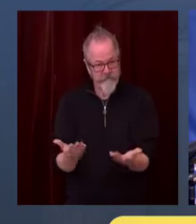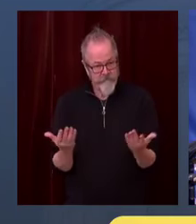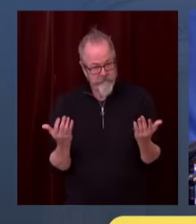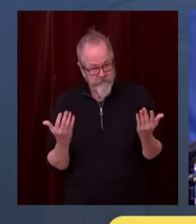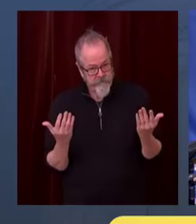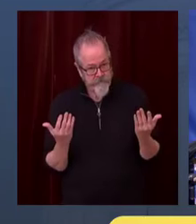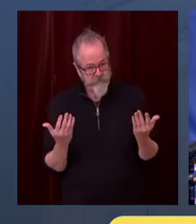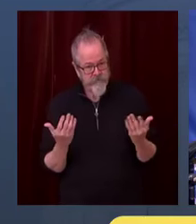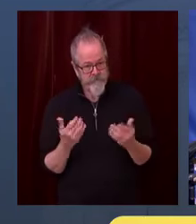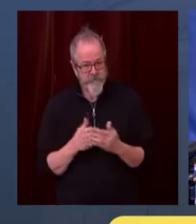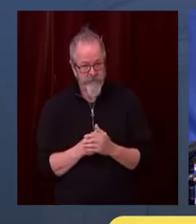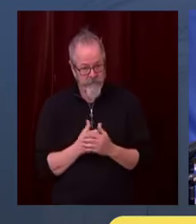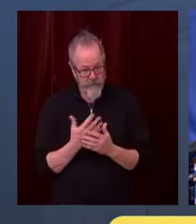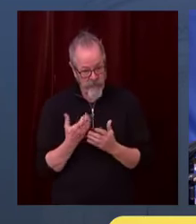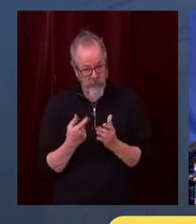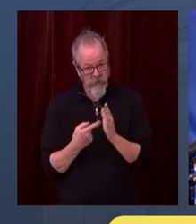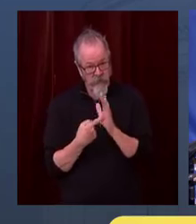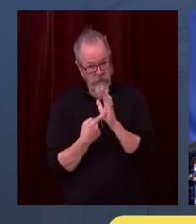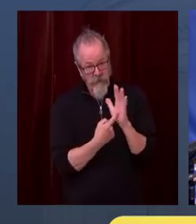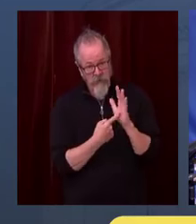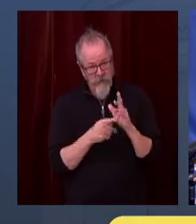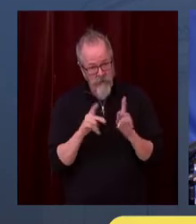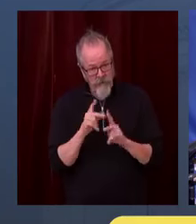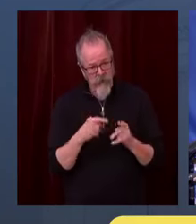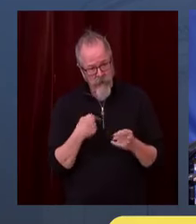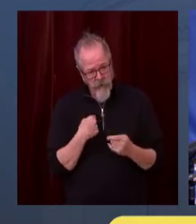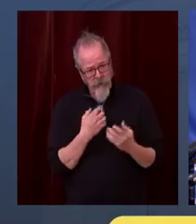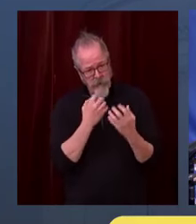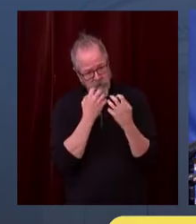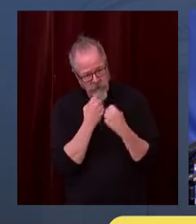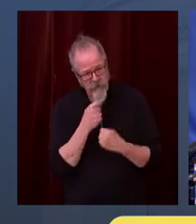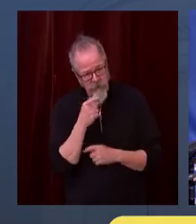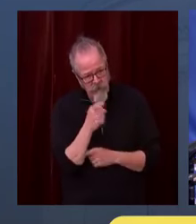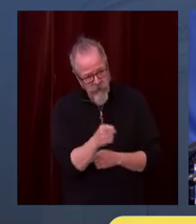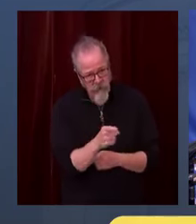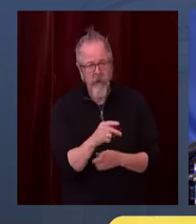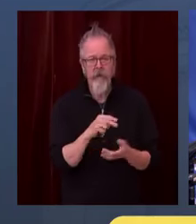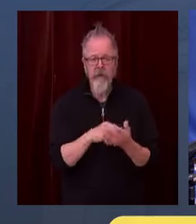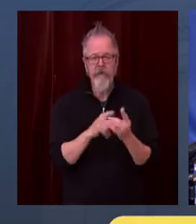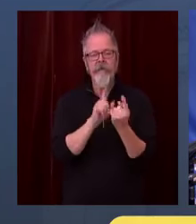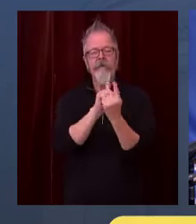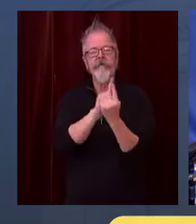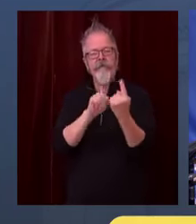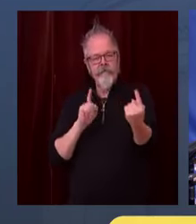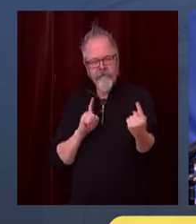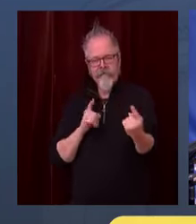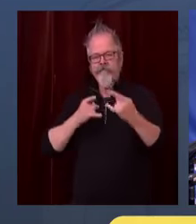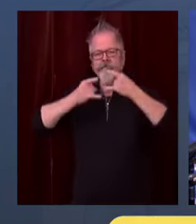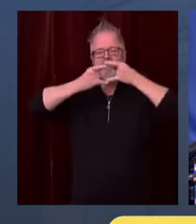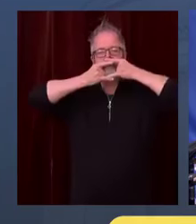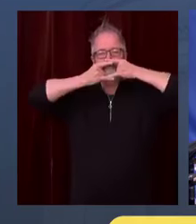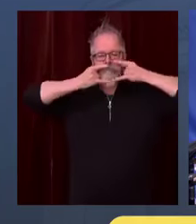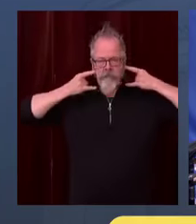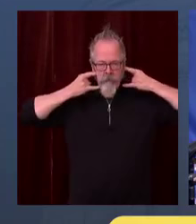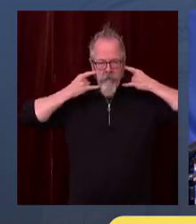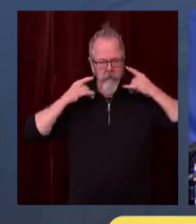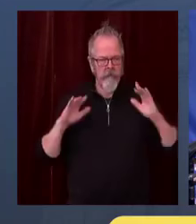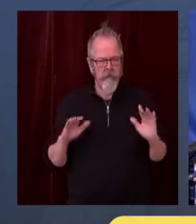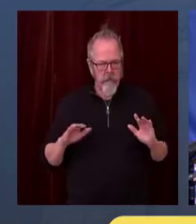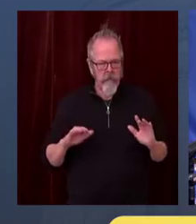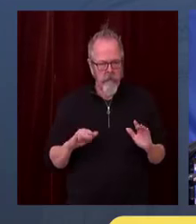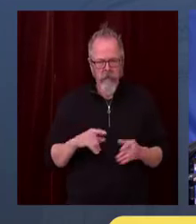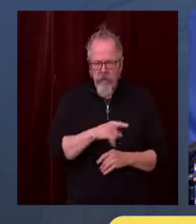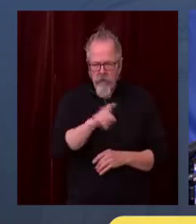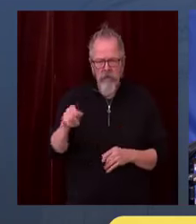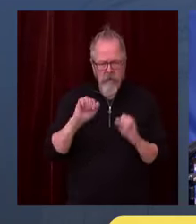ones that we really love them. And by just avoiding these dangerous situations. So that's what we're doing today. We're demonstrating